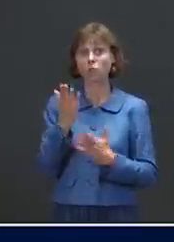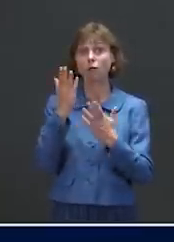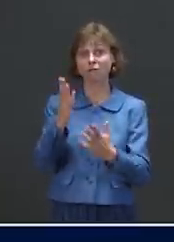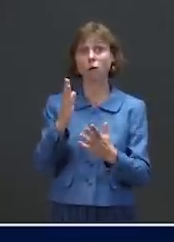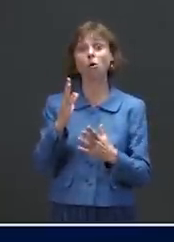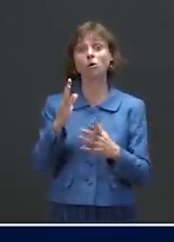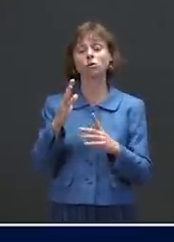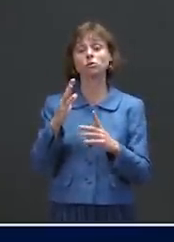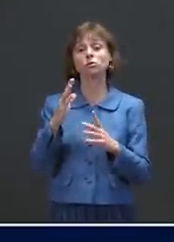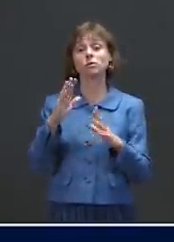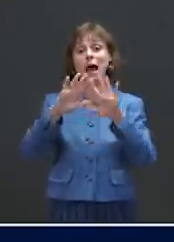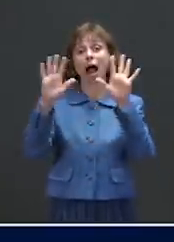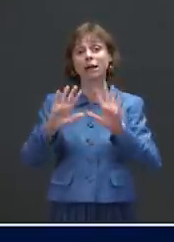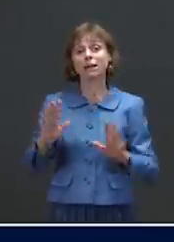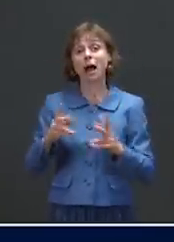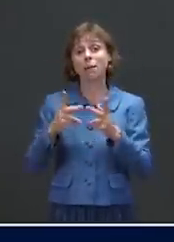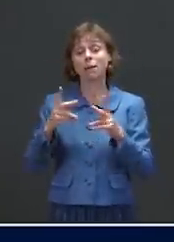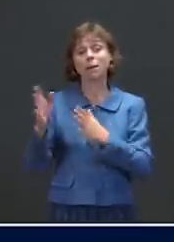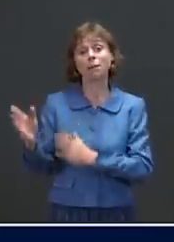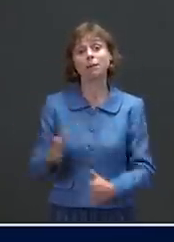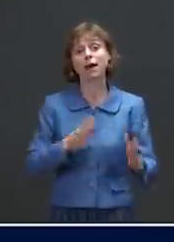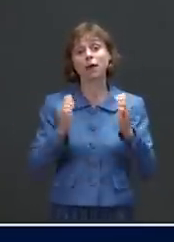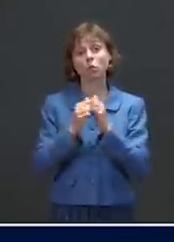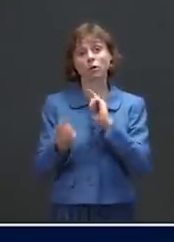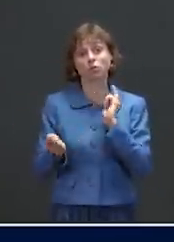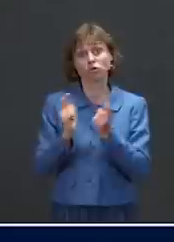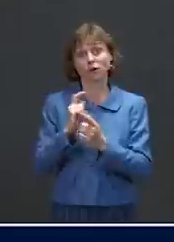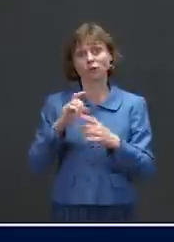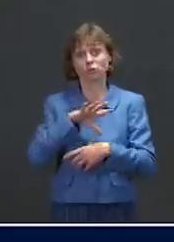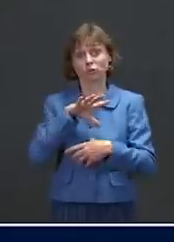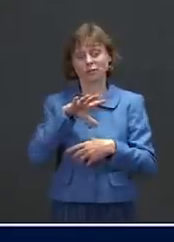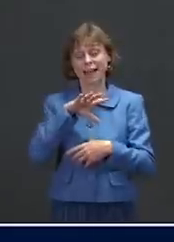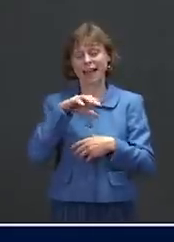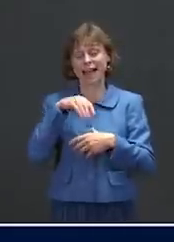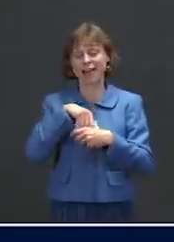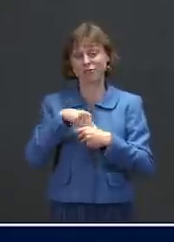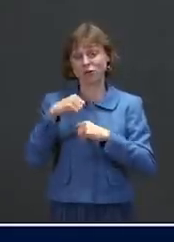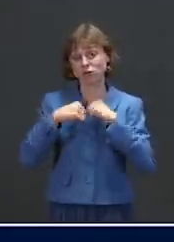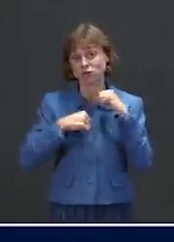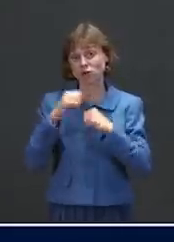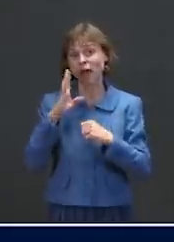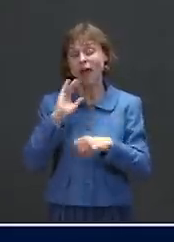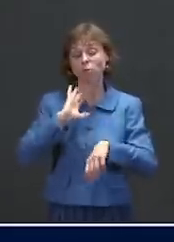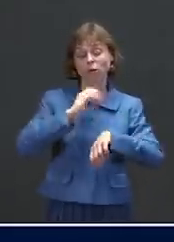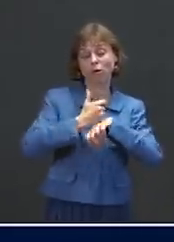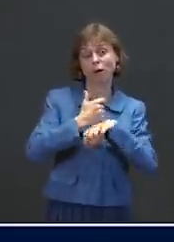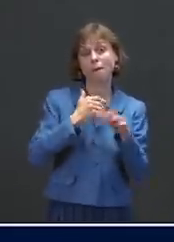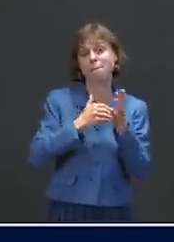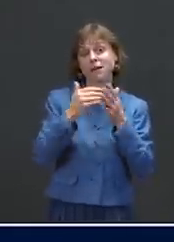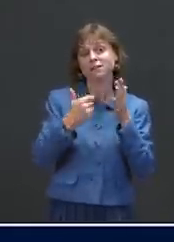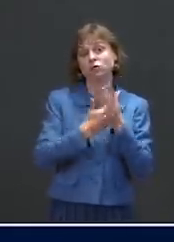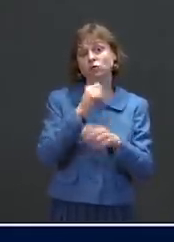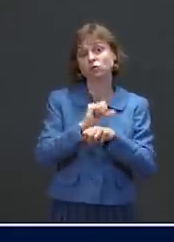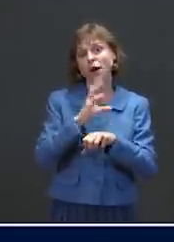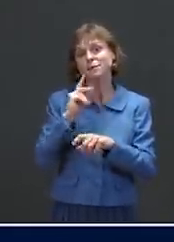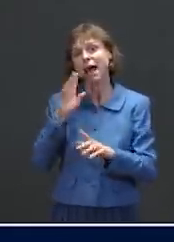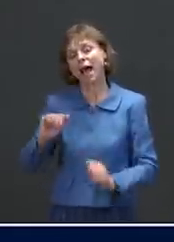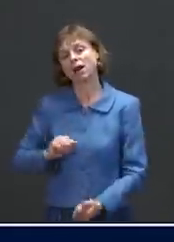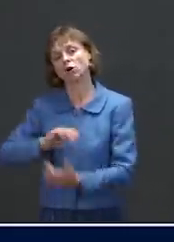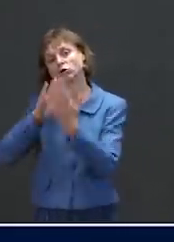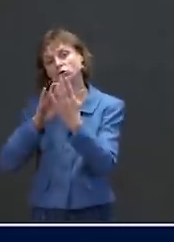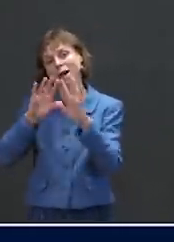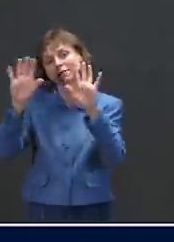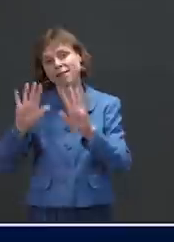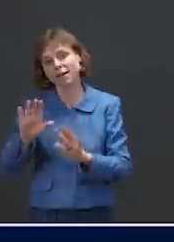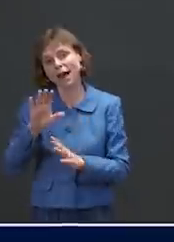investments and infrastructure and laid out a plan that will not only create millions of good union jobs, but also help tackle the climate crisis. And